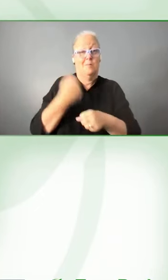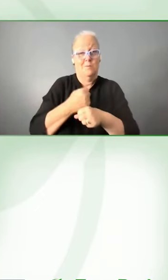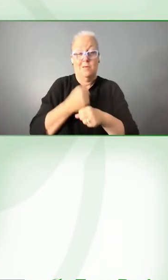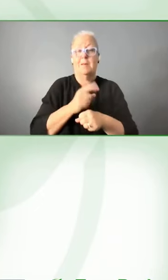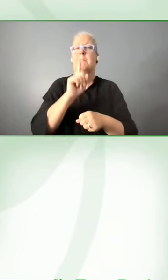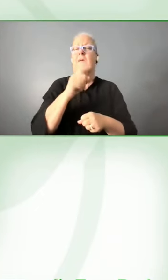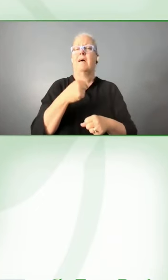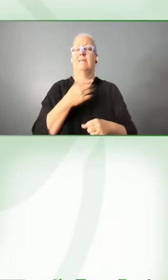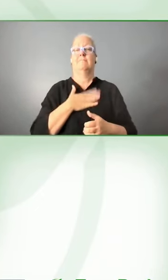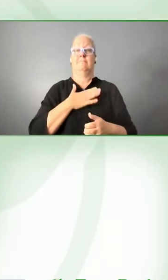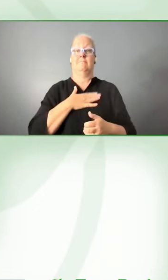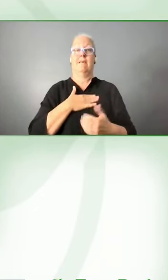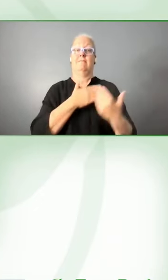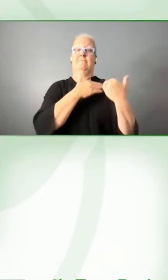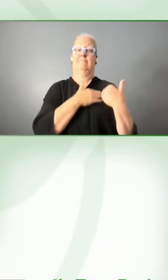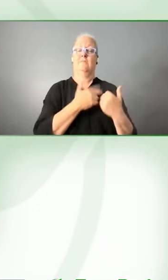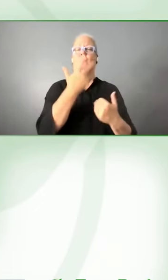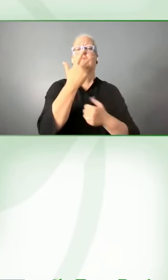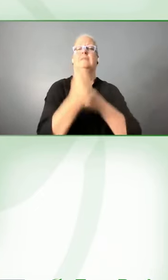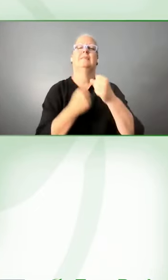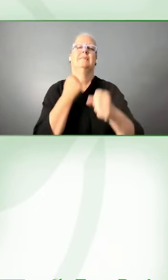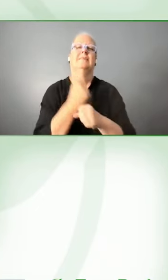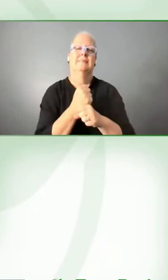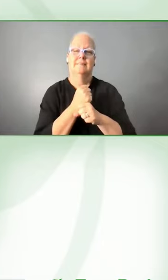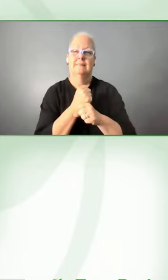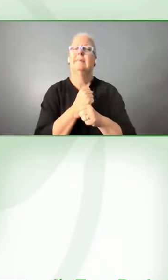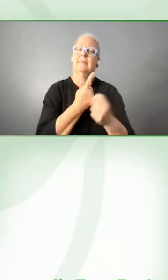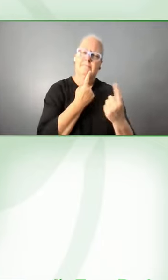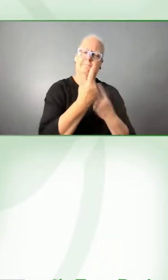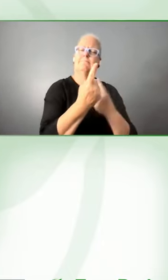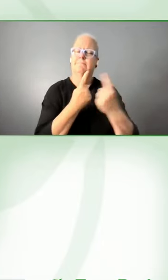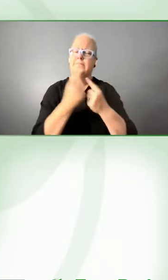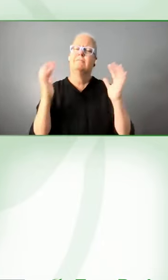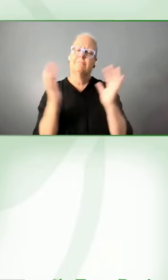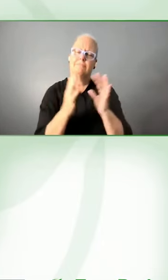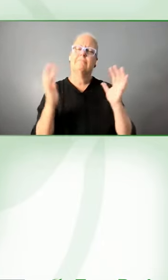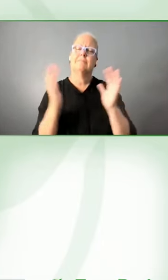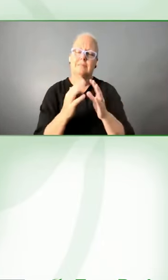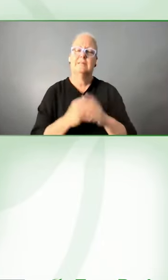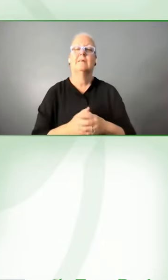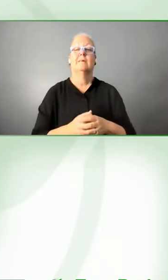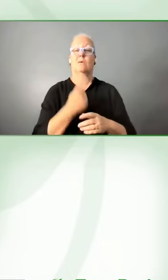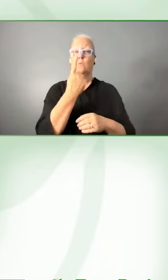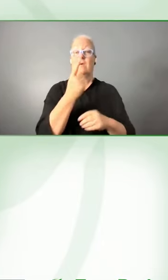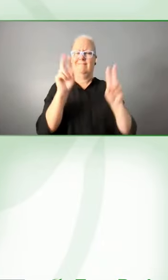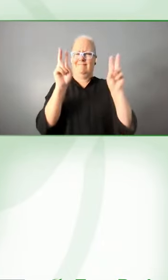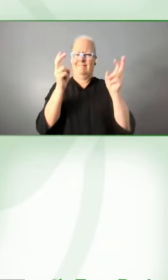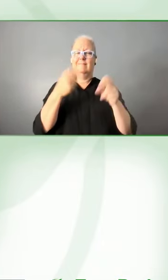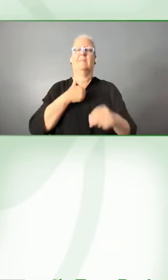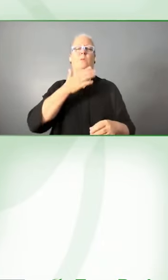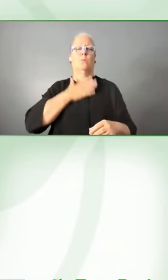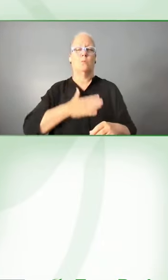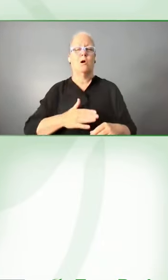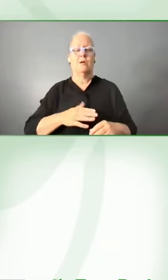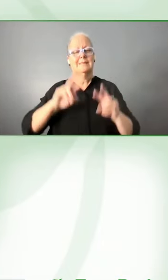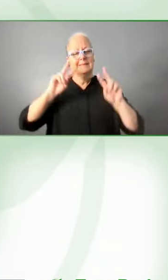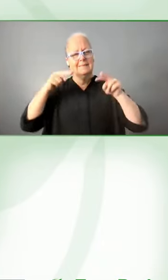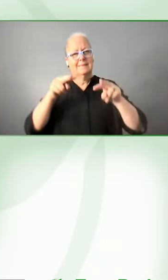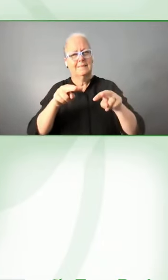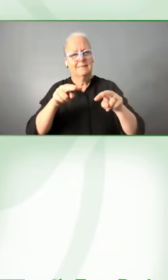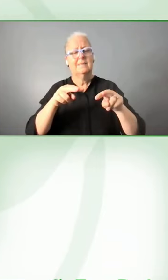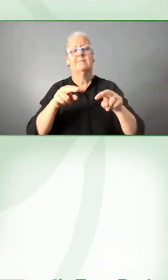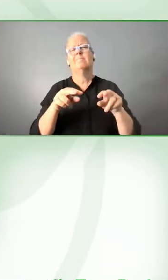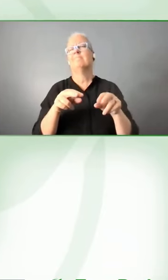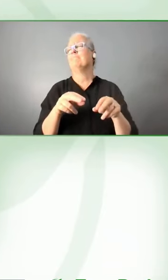things that we want to tackle in that space is looking at what we can do at an industry level to really turn the dial on on things that have been